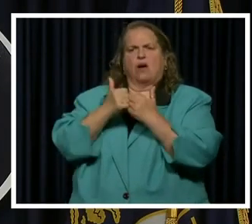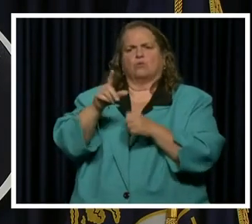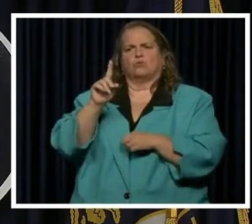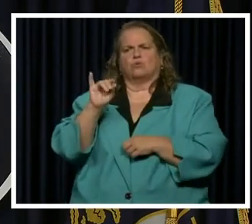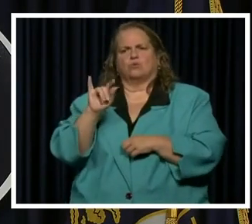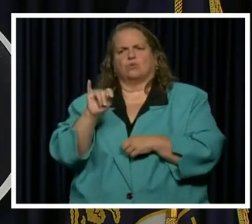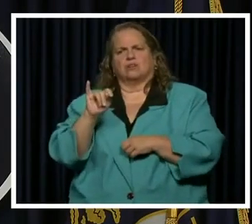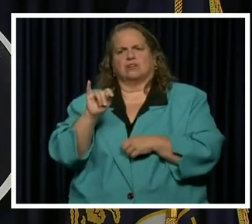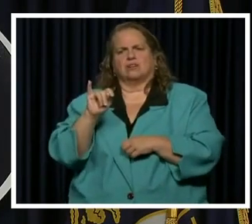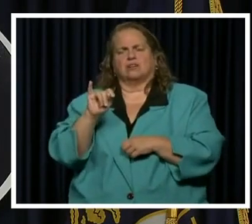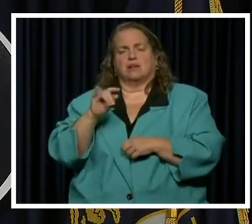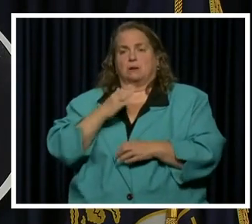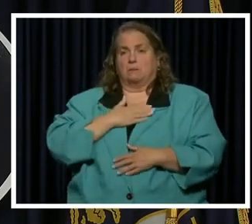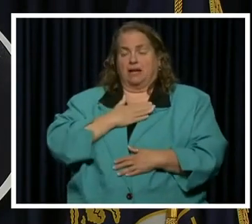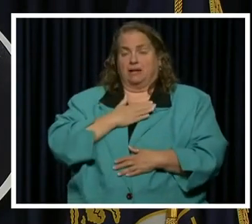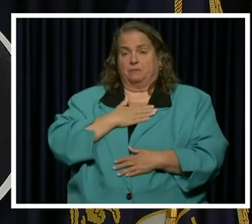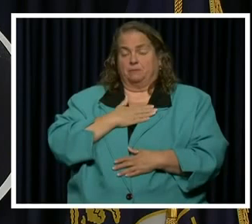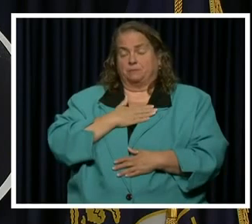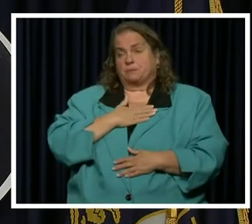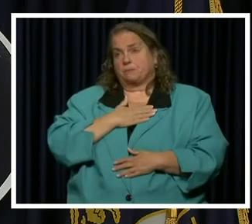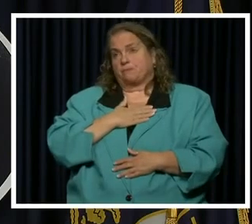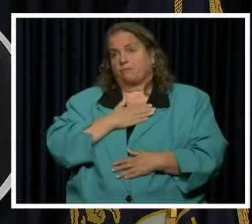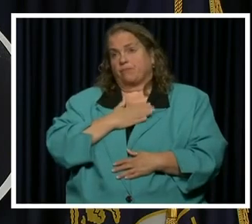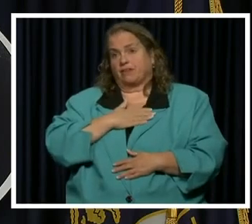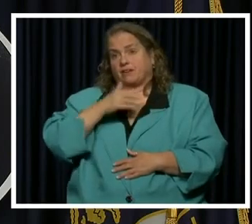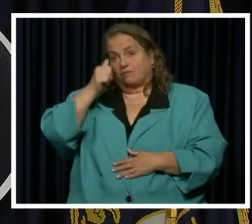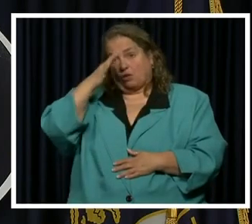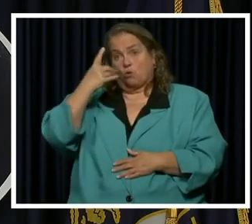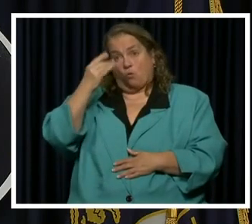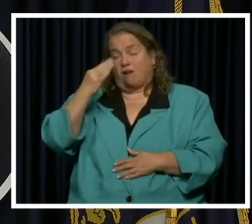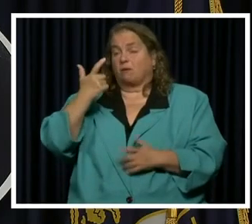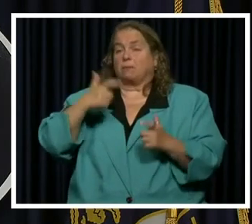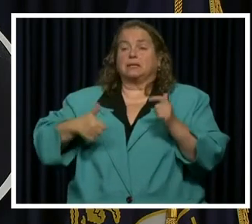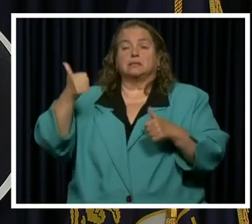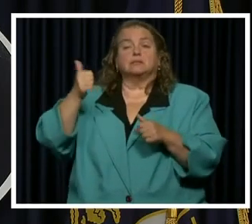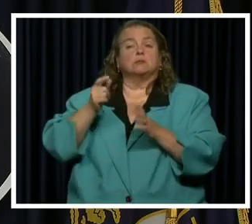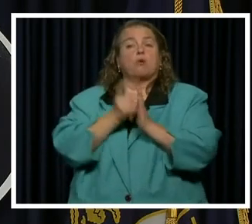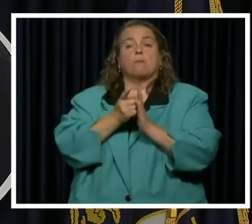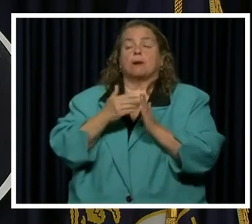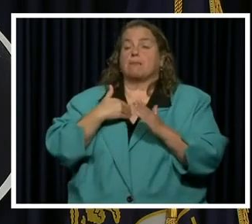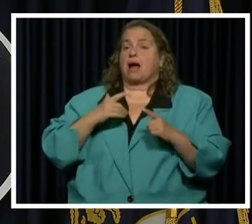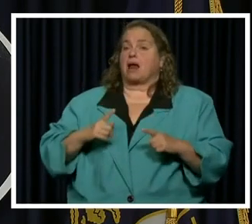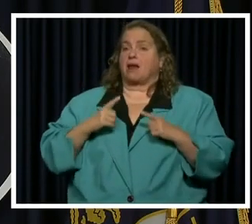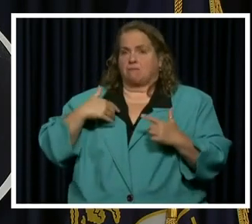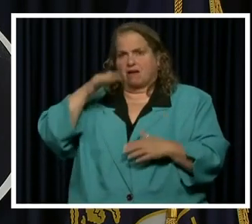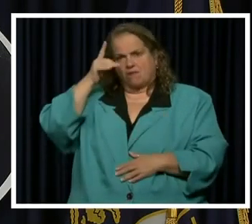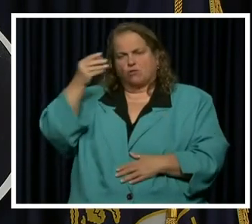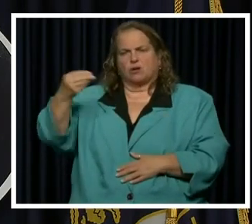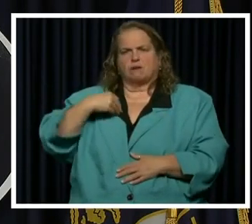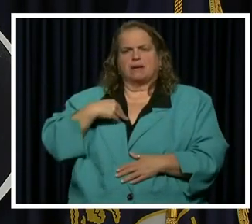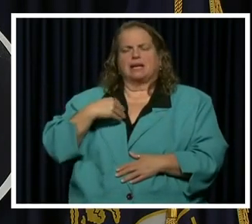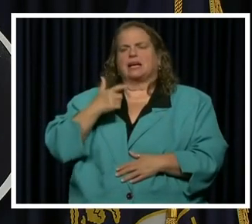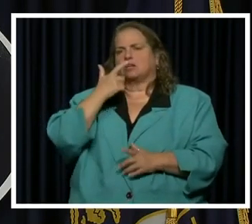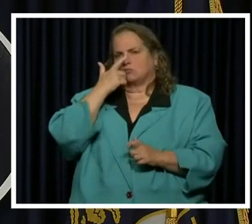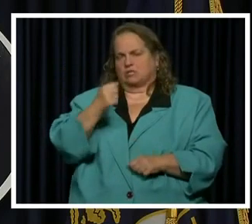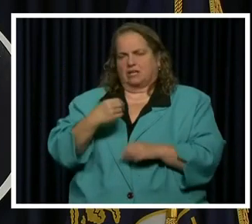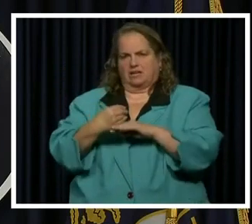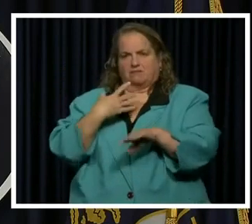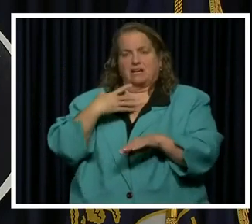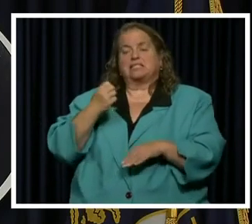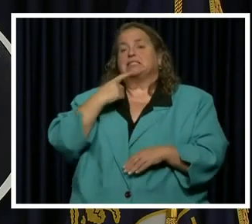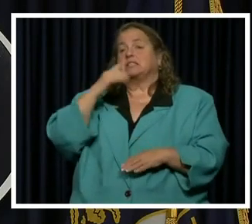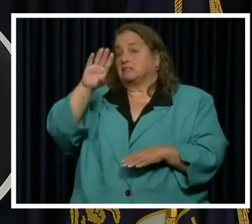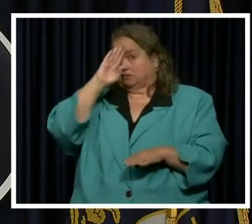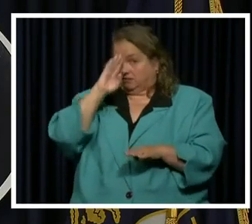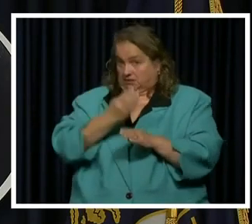it. You know, my dad and some of the biggest moments of my life gave me some really interesting advice. He'd say, son,